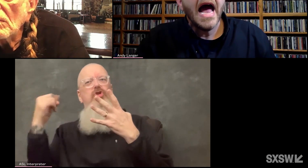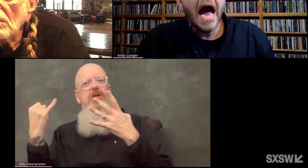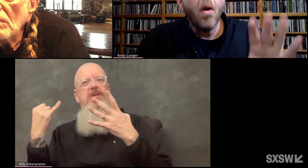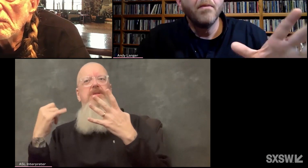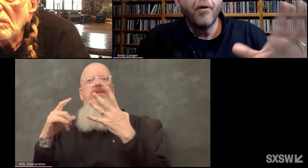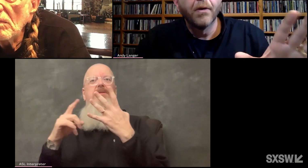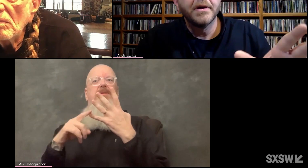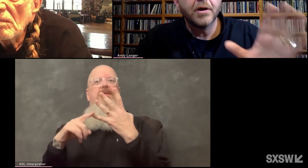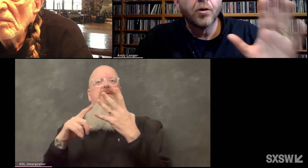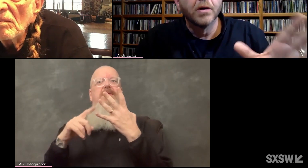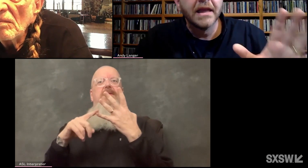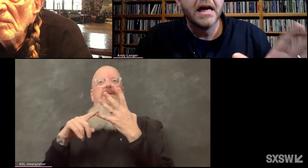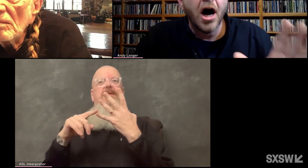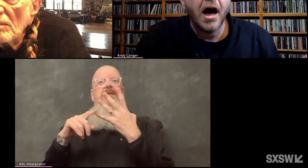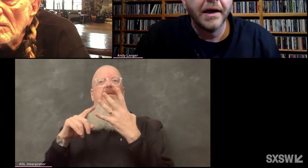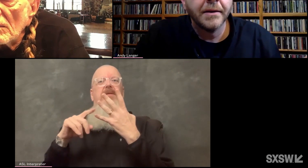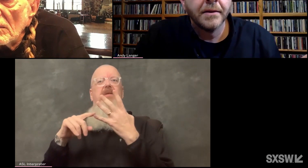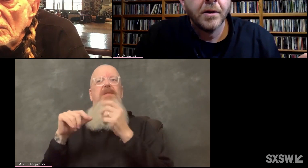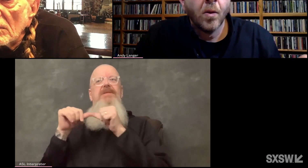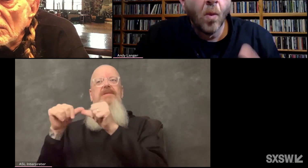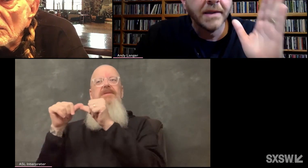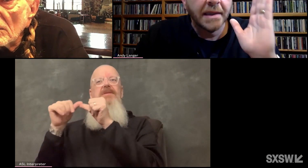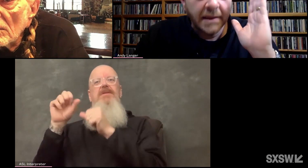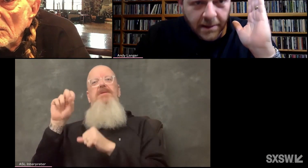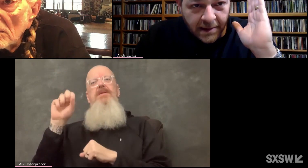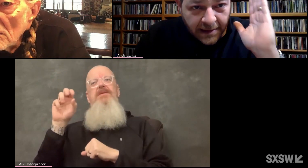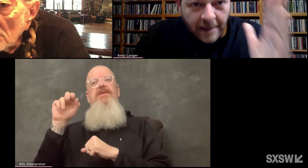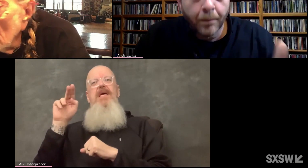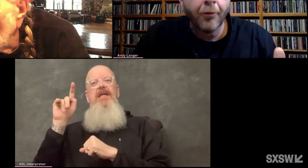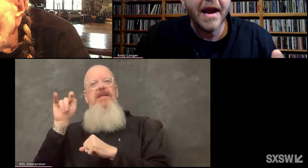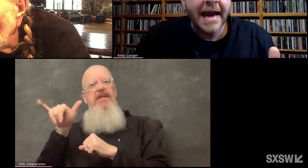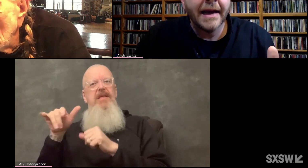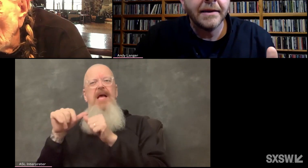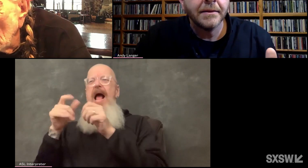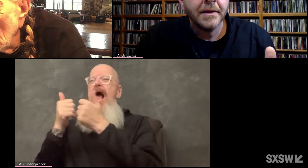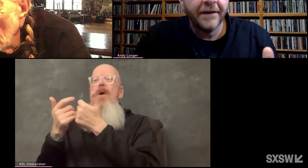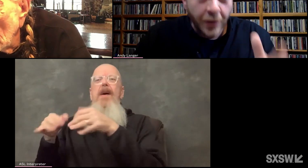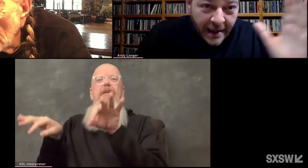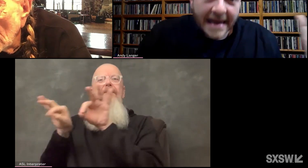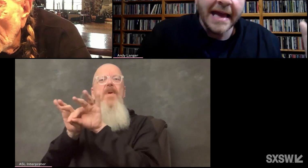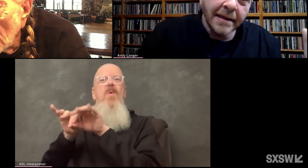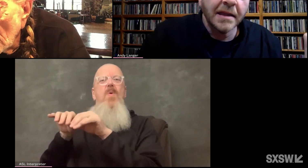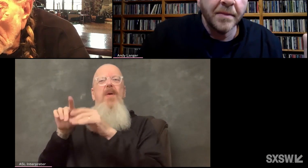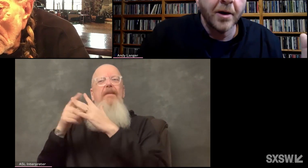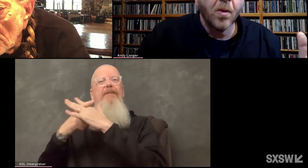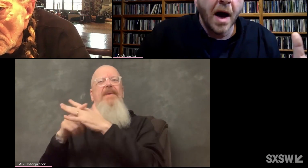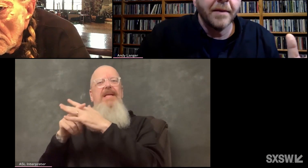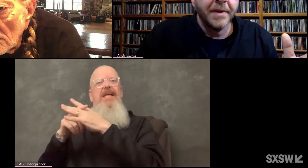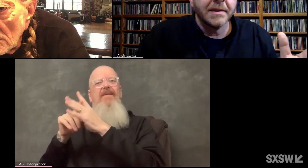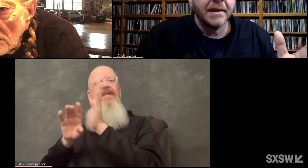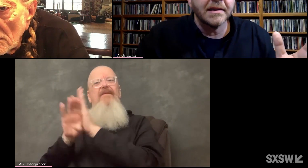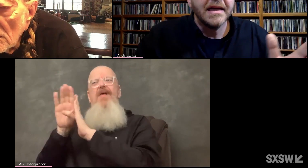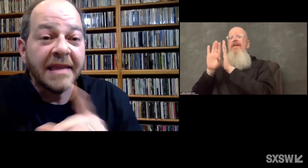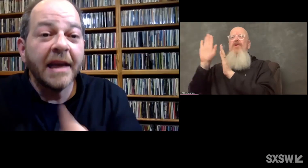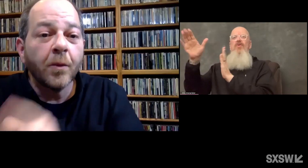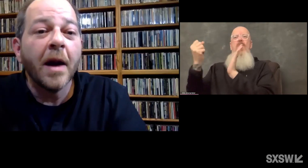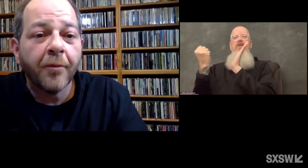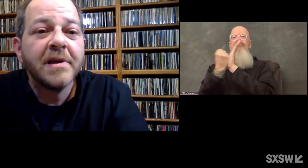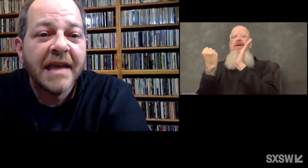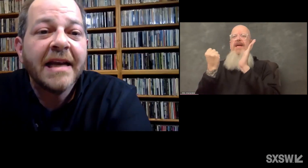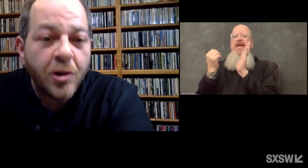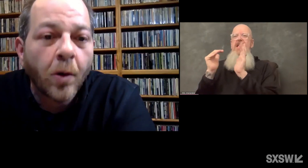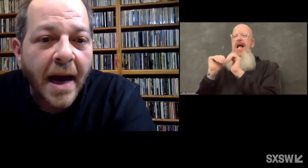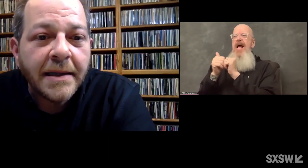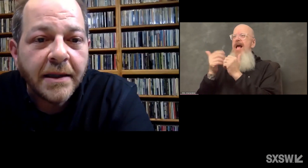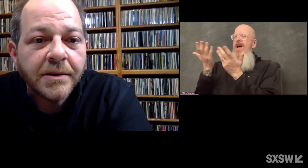How important early on was it that the brand, if you're going to get into the marijuana business, did it